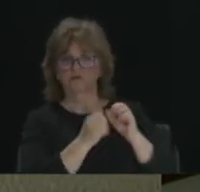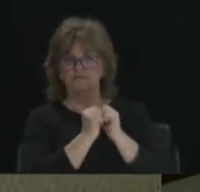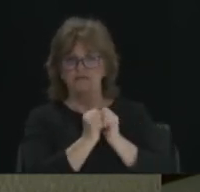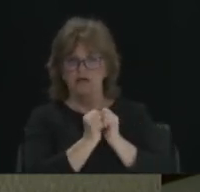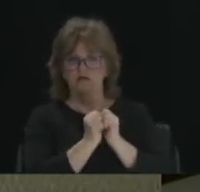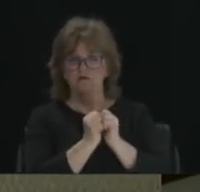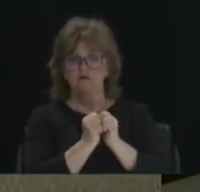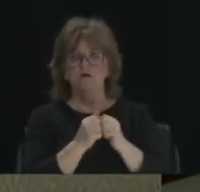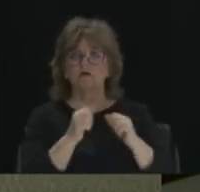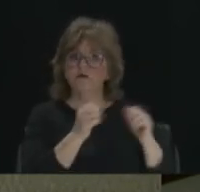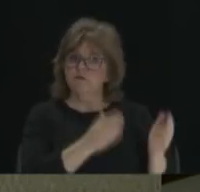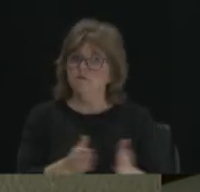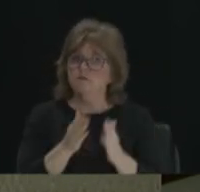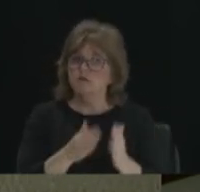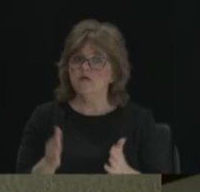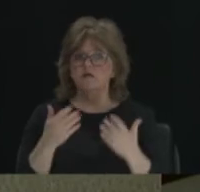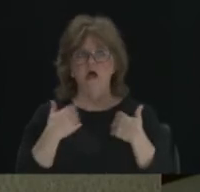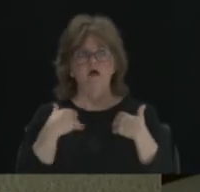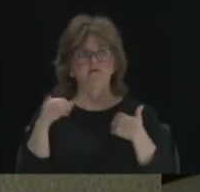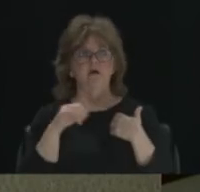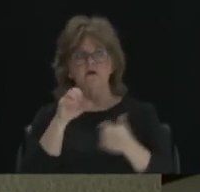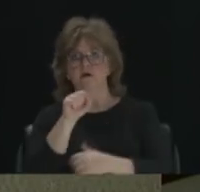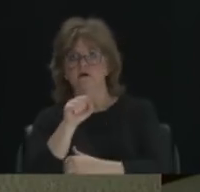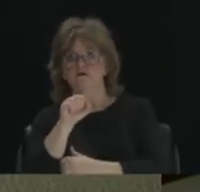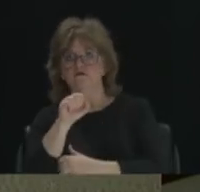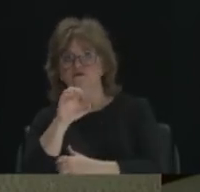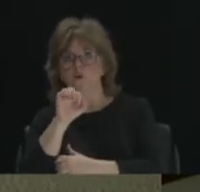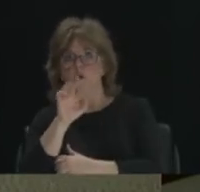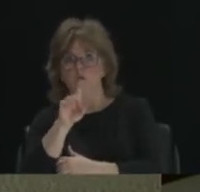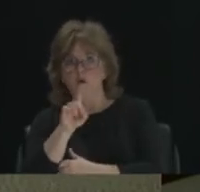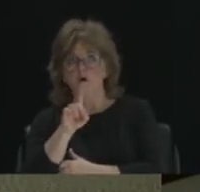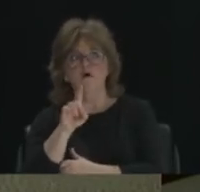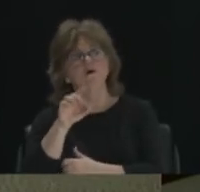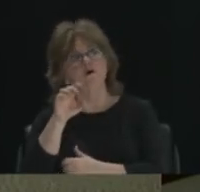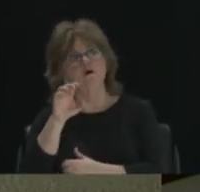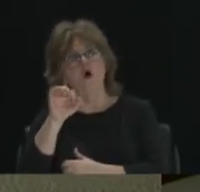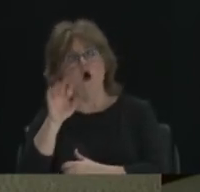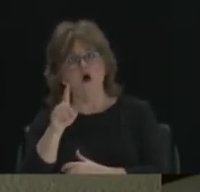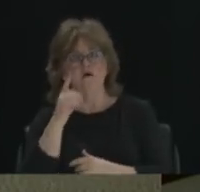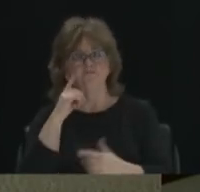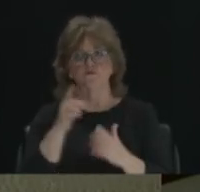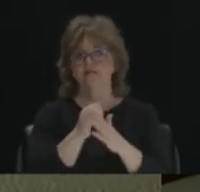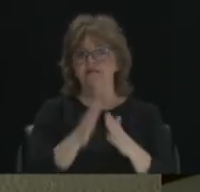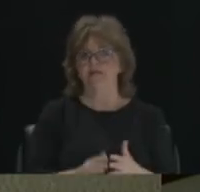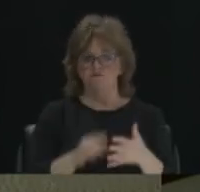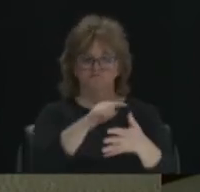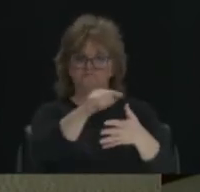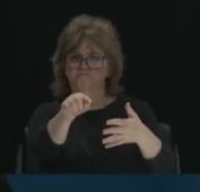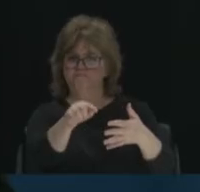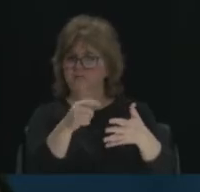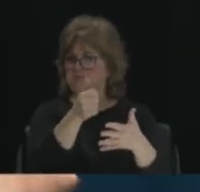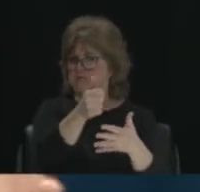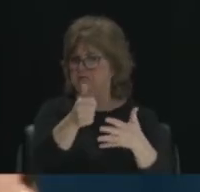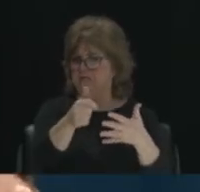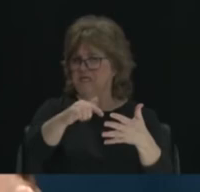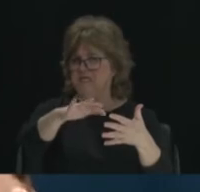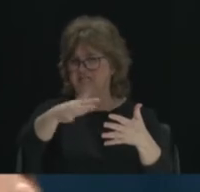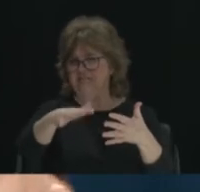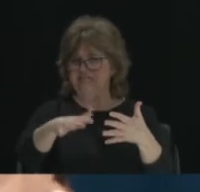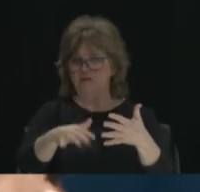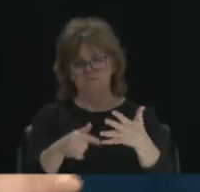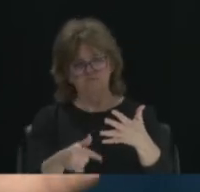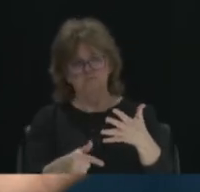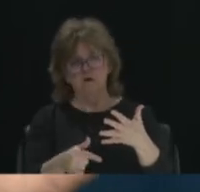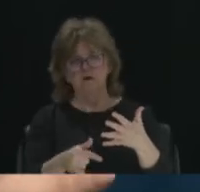planning immediately, is putting together a scorecard for all of our locally elected officials. And making that scorecard not swaying one way